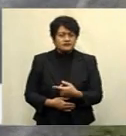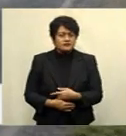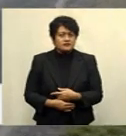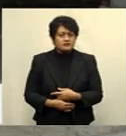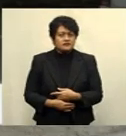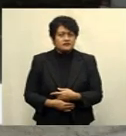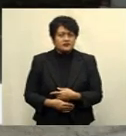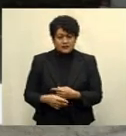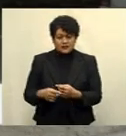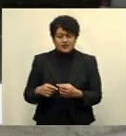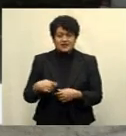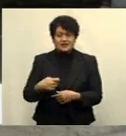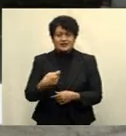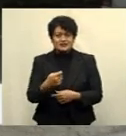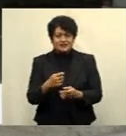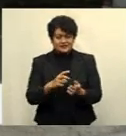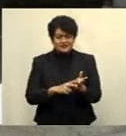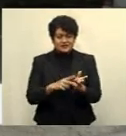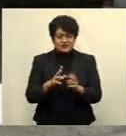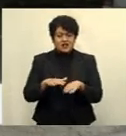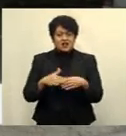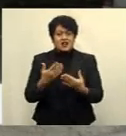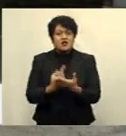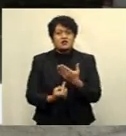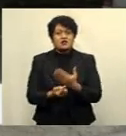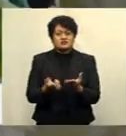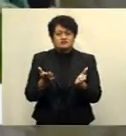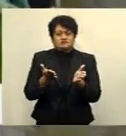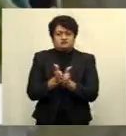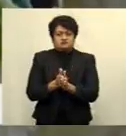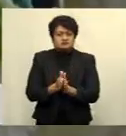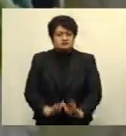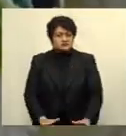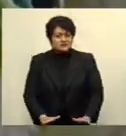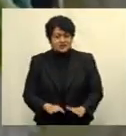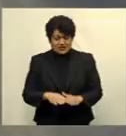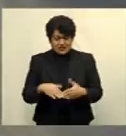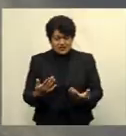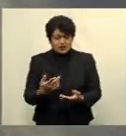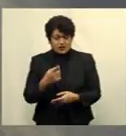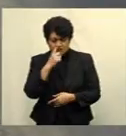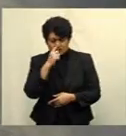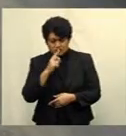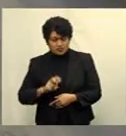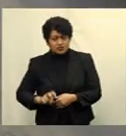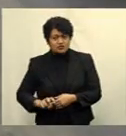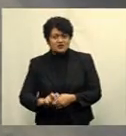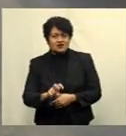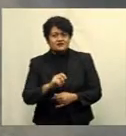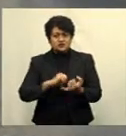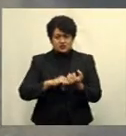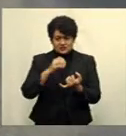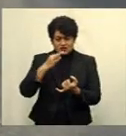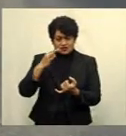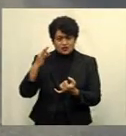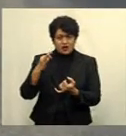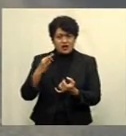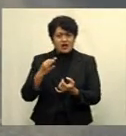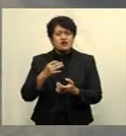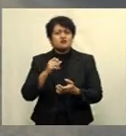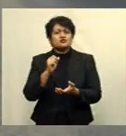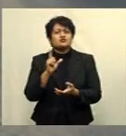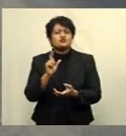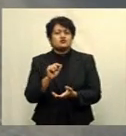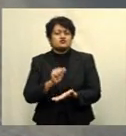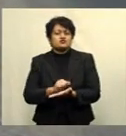villages is near-sitting idle, as people along the Coral Coast are now traveling to Singatoka or Corulebu to do their shopping.